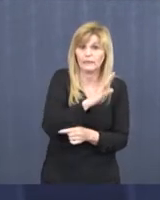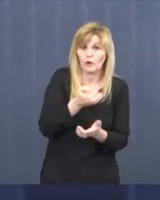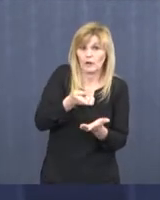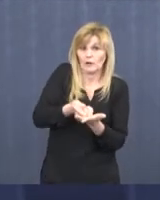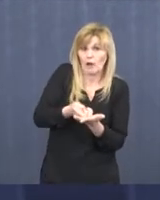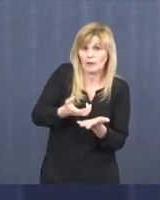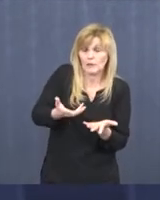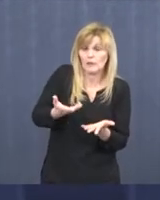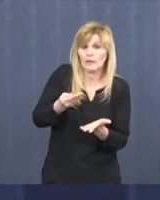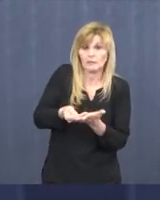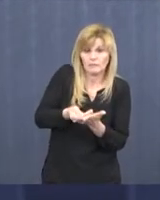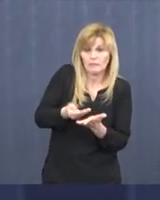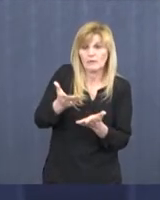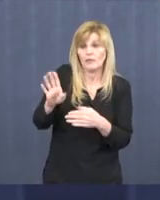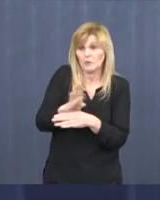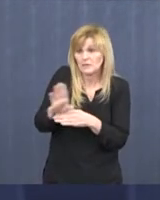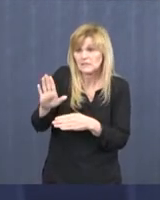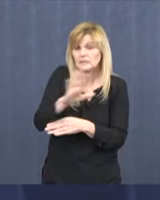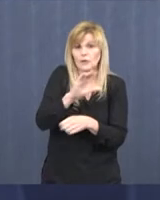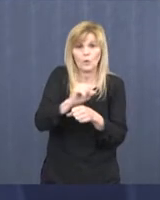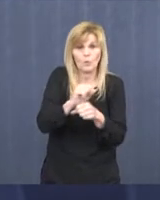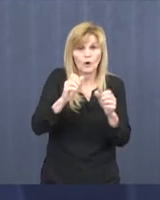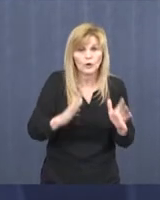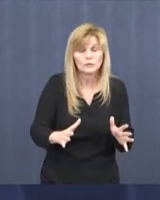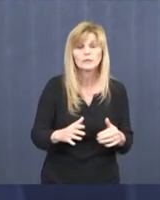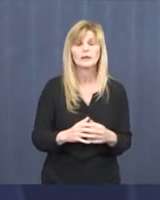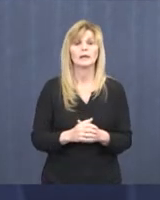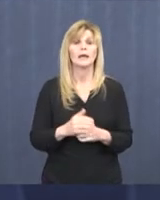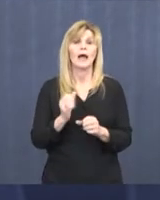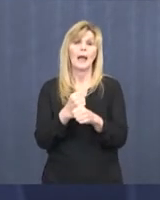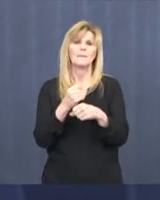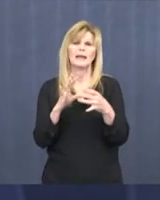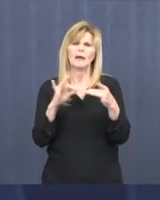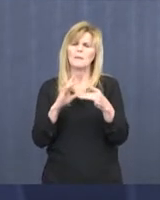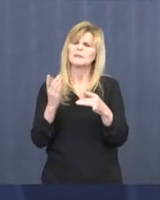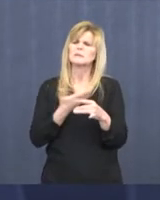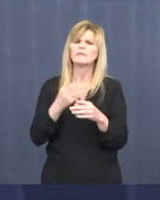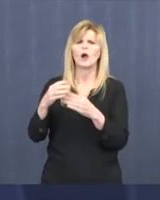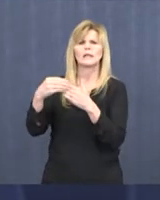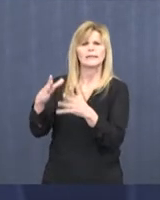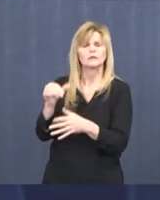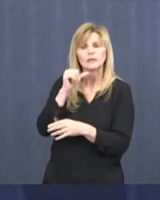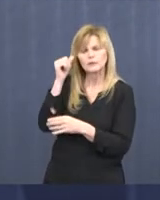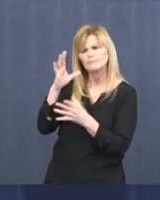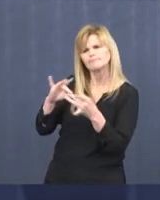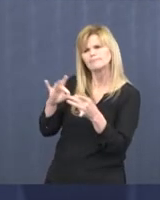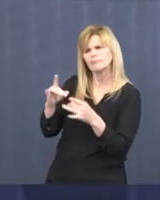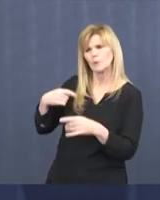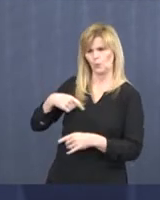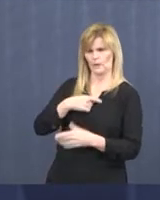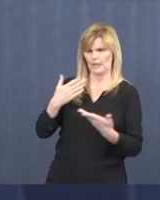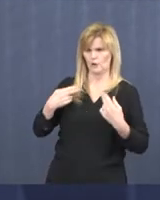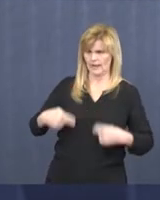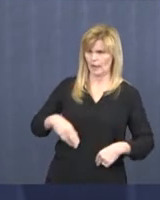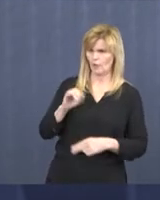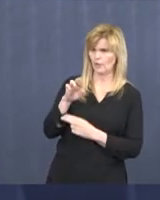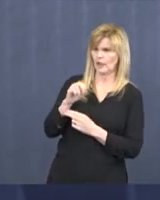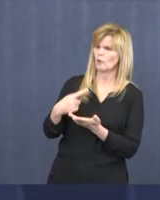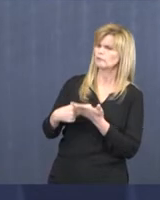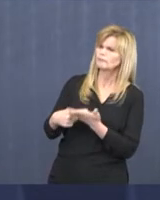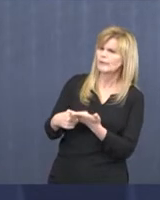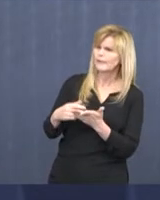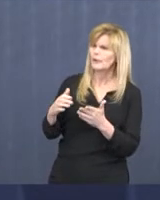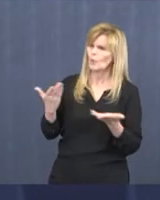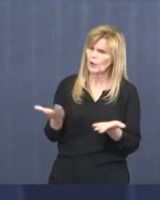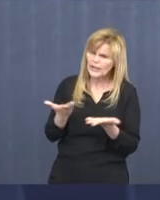their businesses, and their employees. I made a comment to some of our leaders yesterday that we in healthcare often talk about how